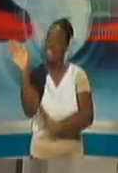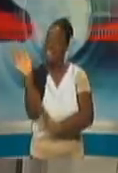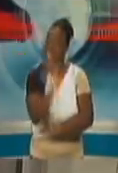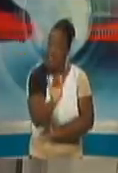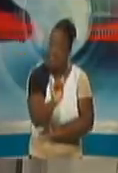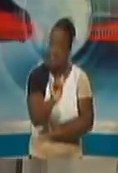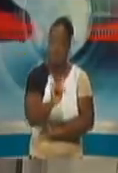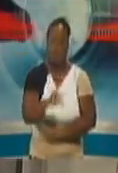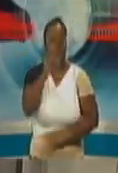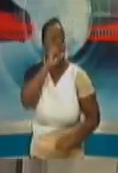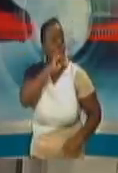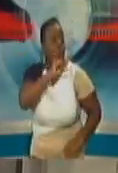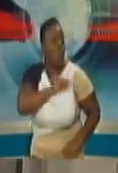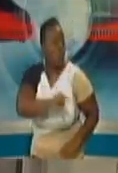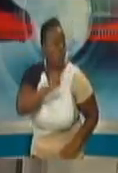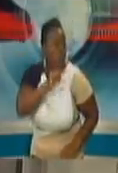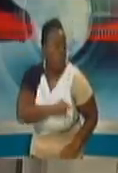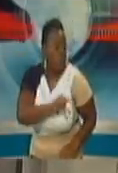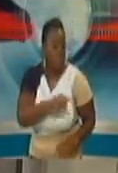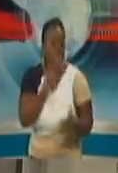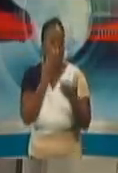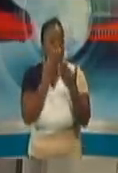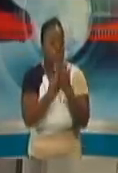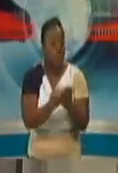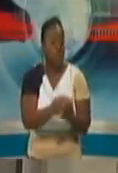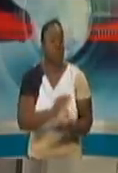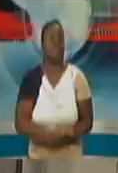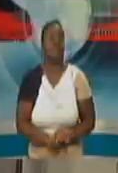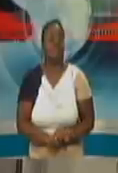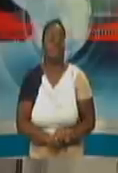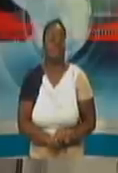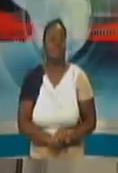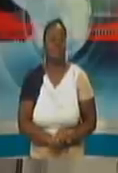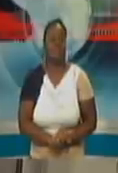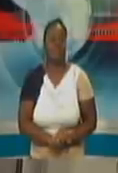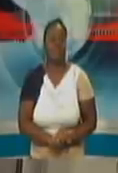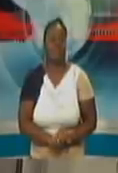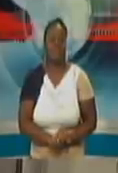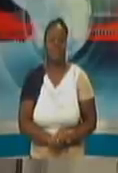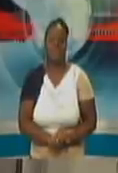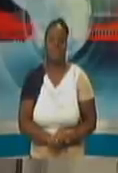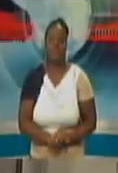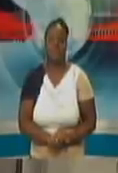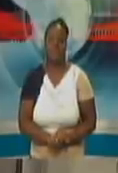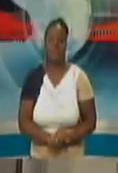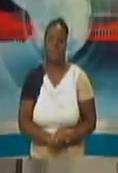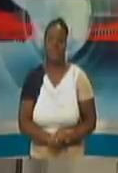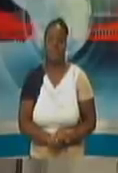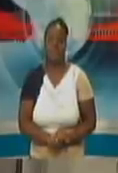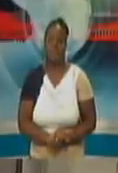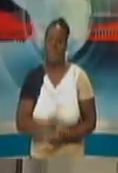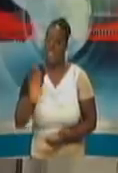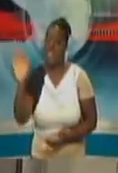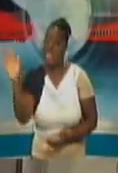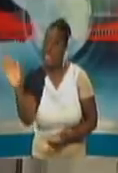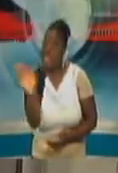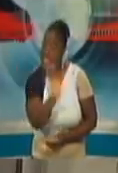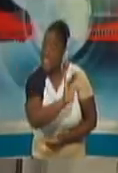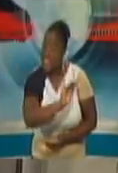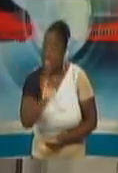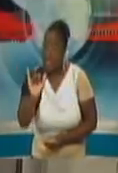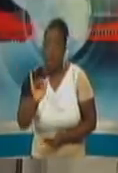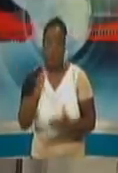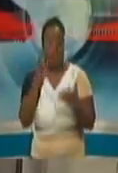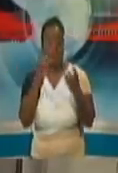So the same quality assurance that we are subjecting our own lab to is the same quality assurance we